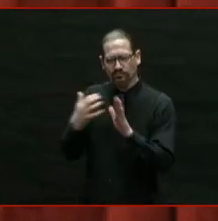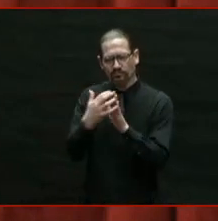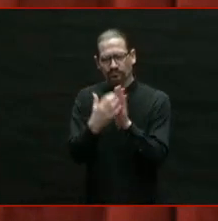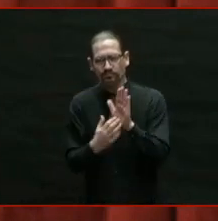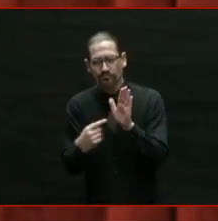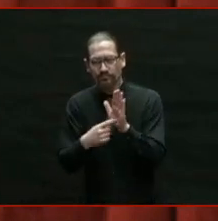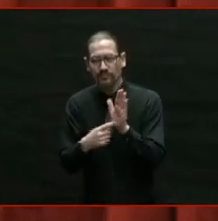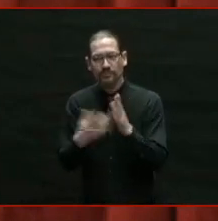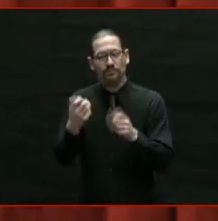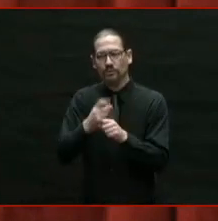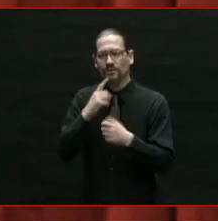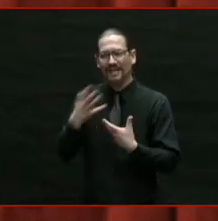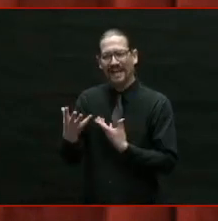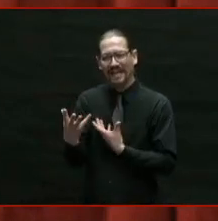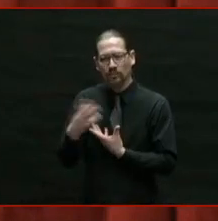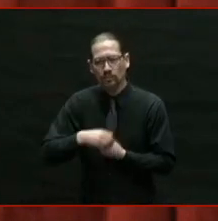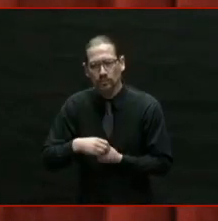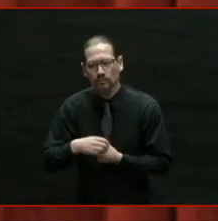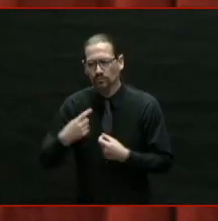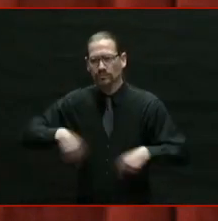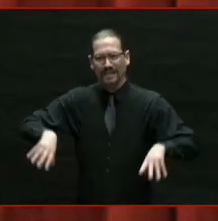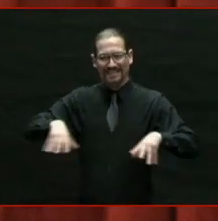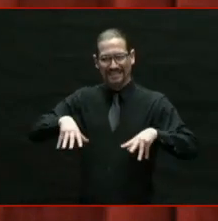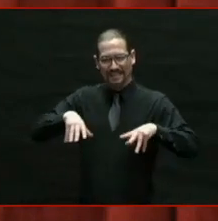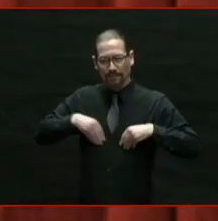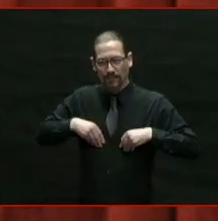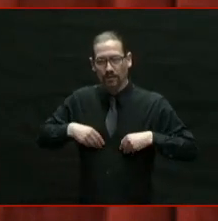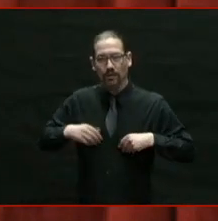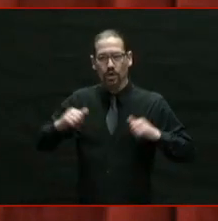acceptance, and equality.